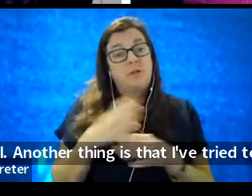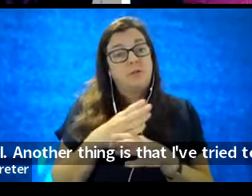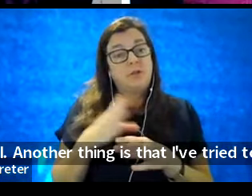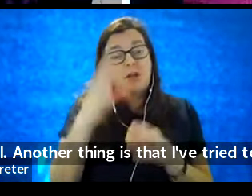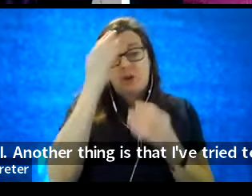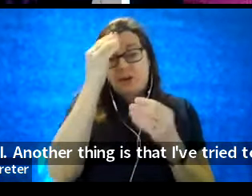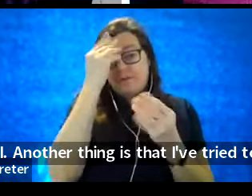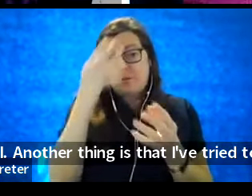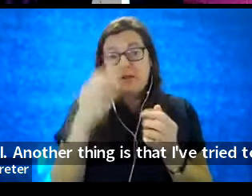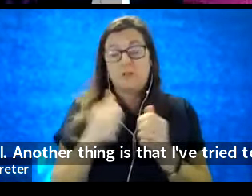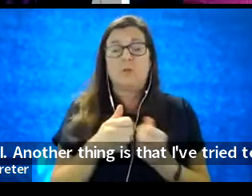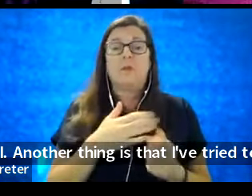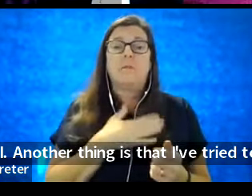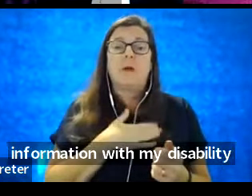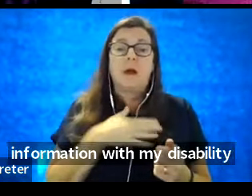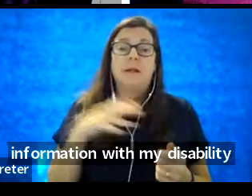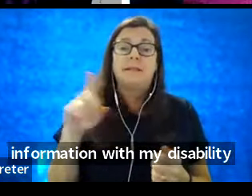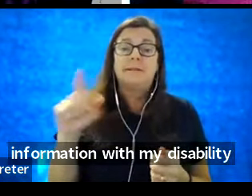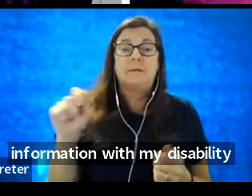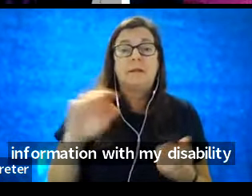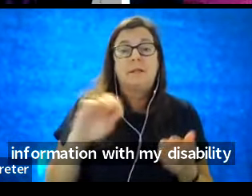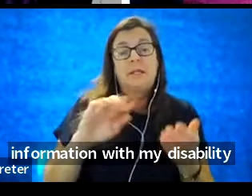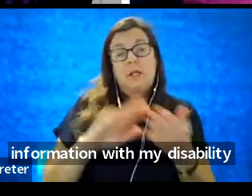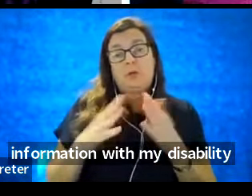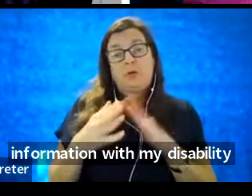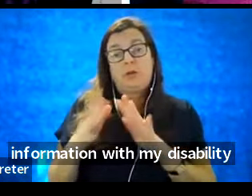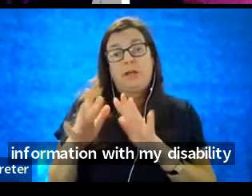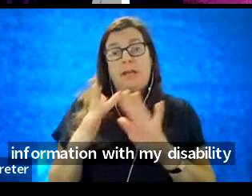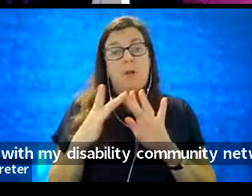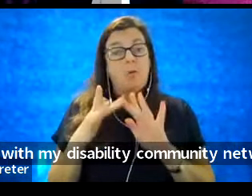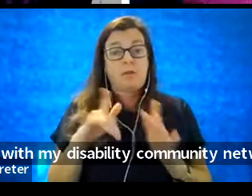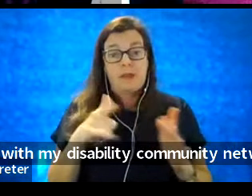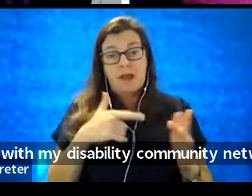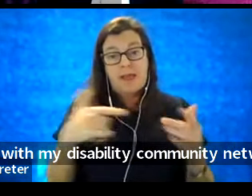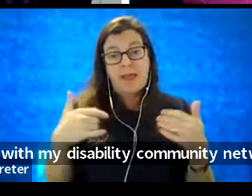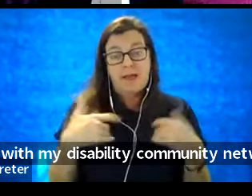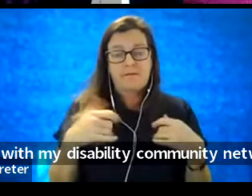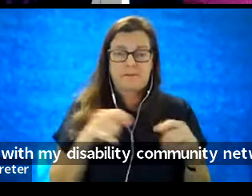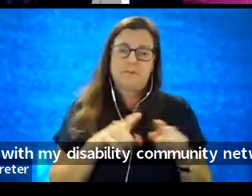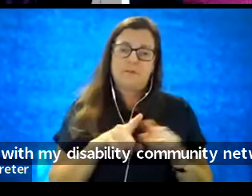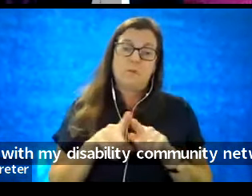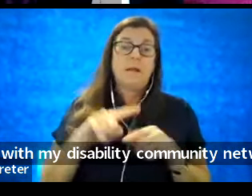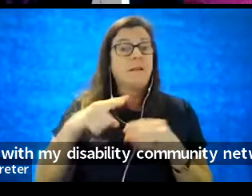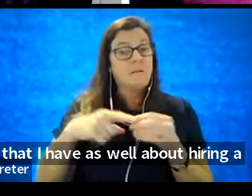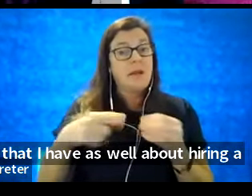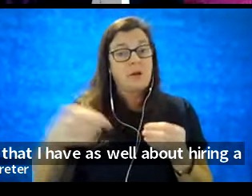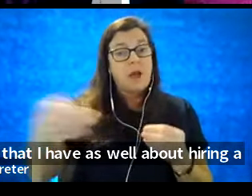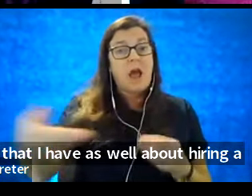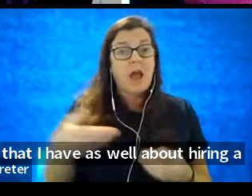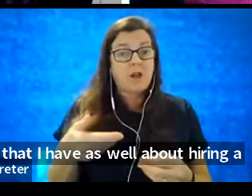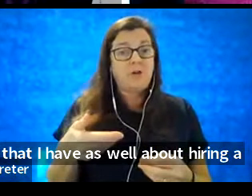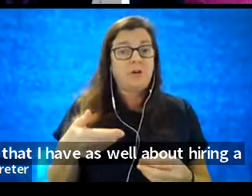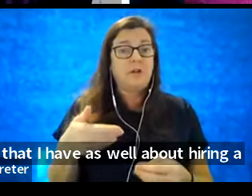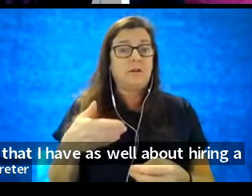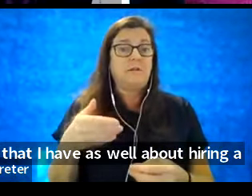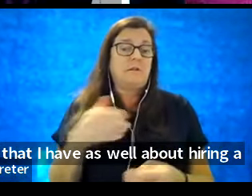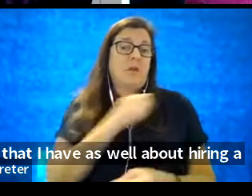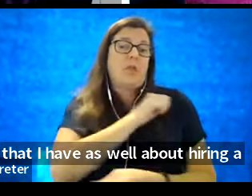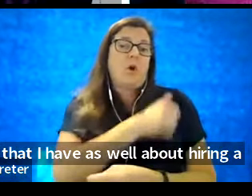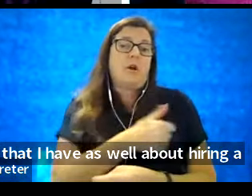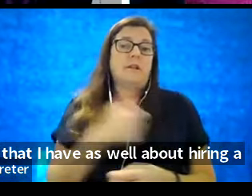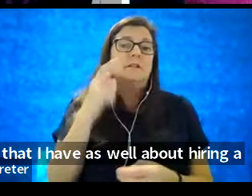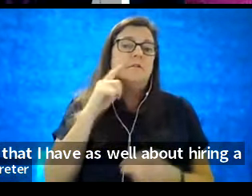with my disability community network that I have as well about hiring authorities for people with disabilities.